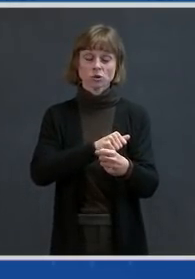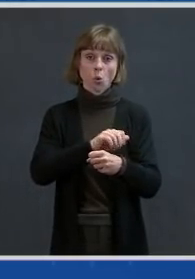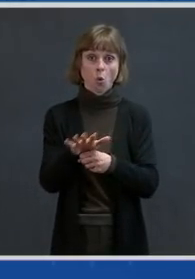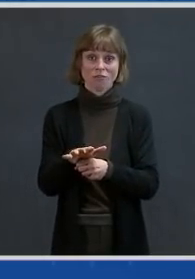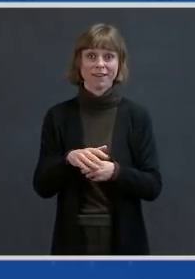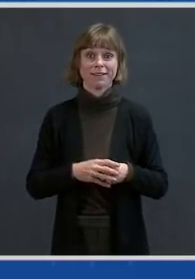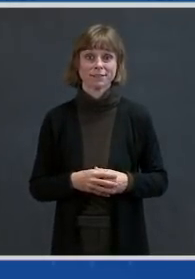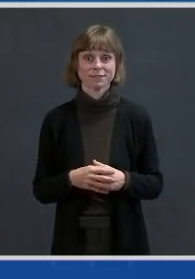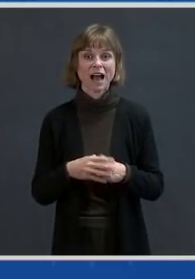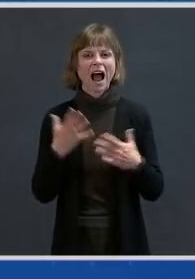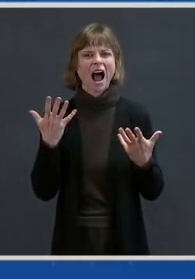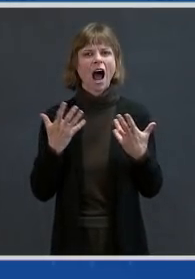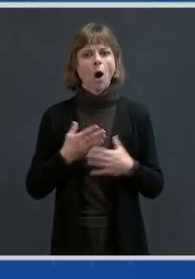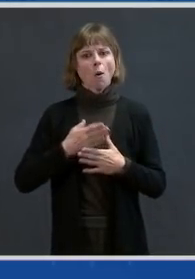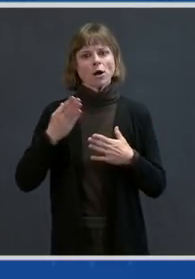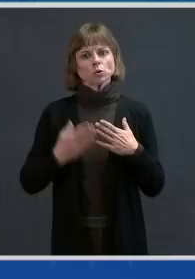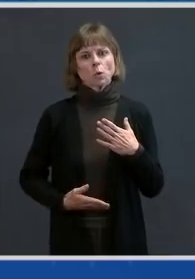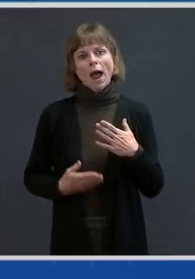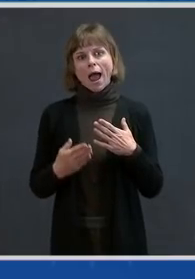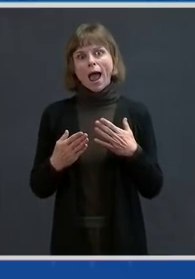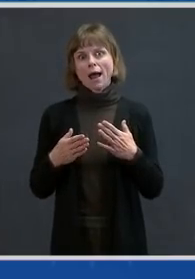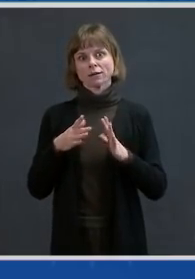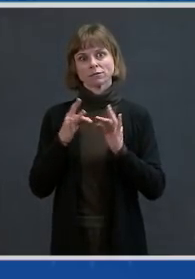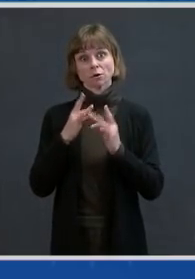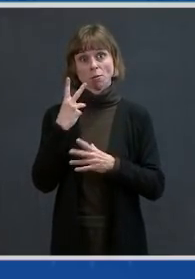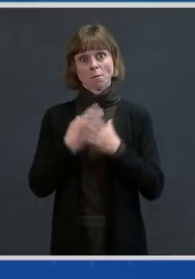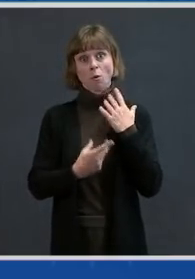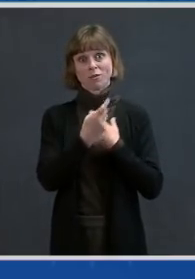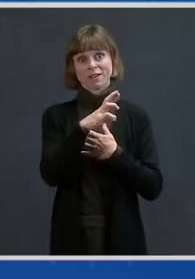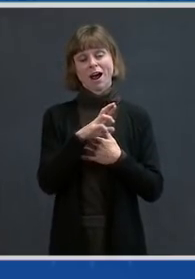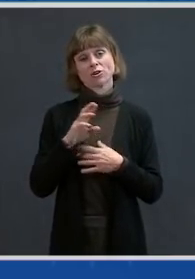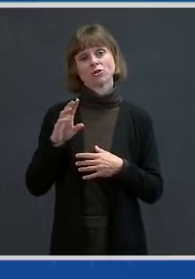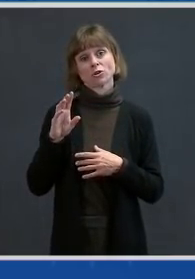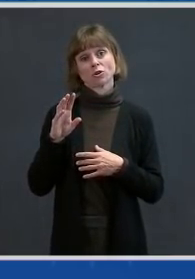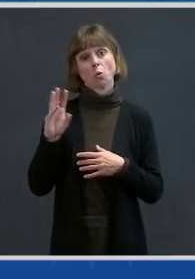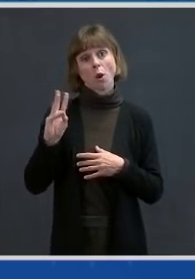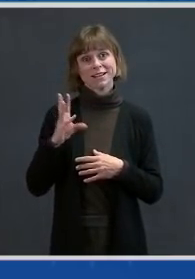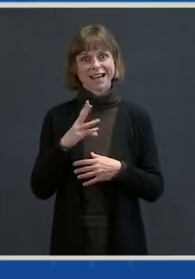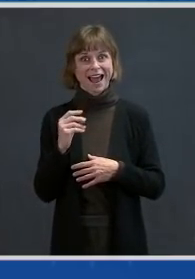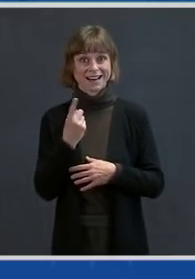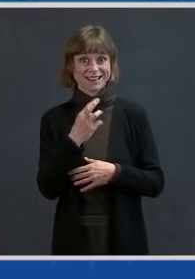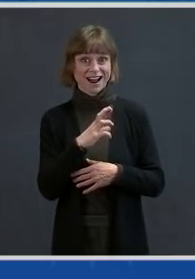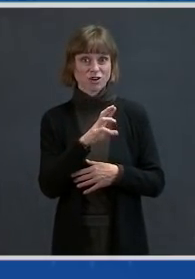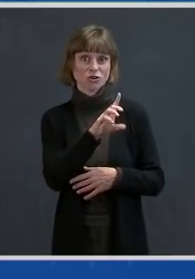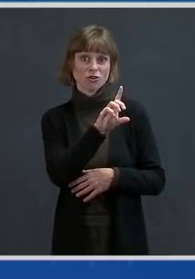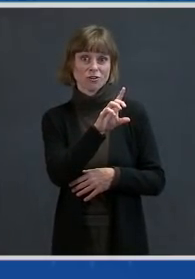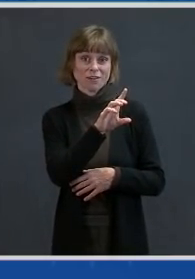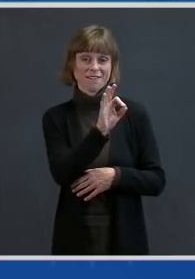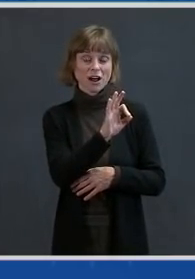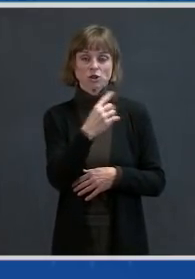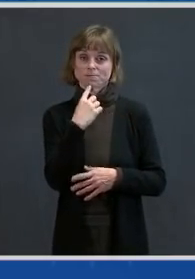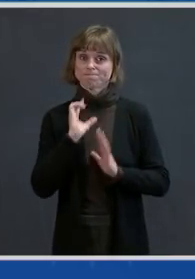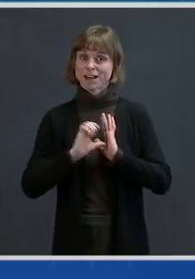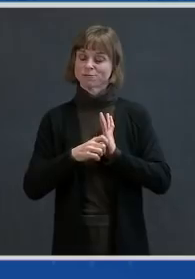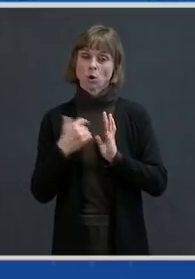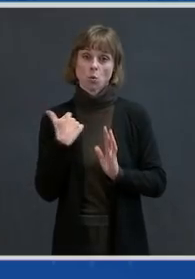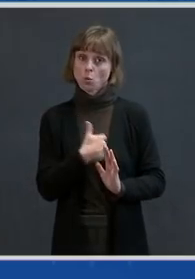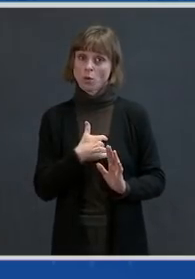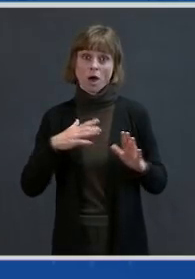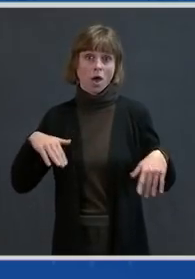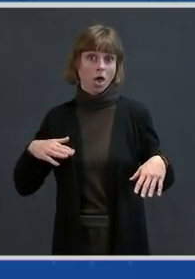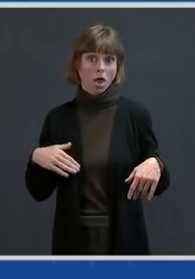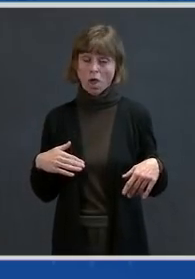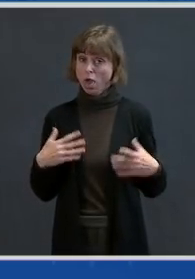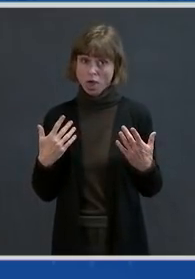perhaps, on the note that both Drs. Walensky and Dr. Fauci emphasized, which is we are not there by a long shot. The